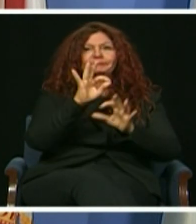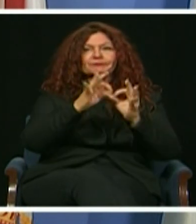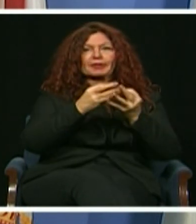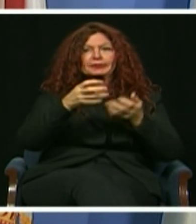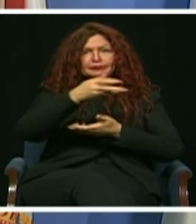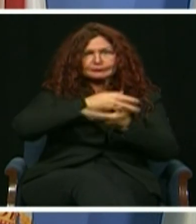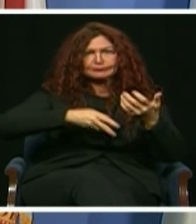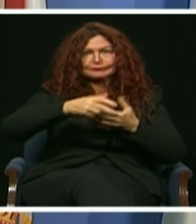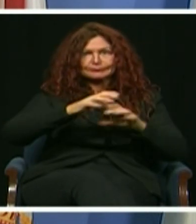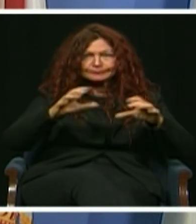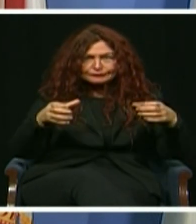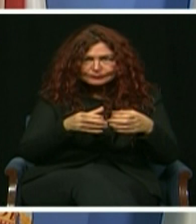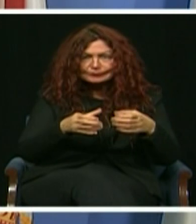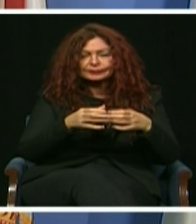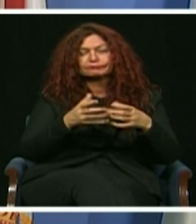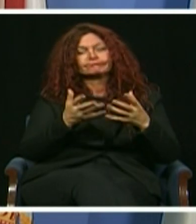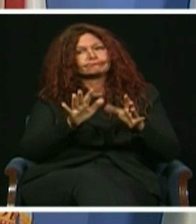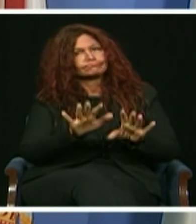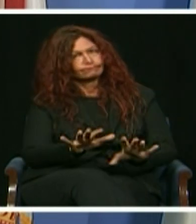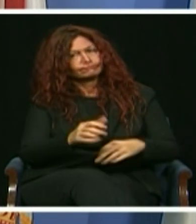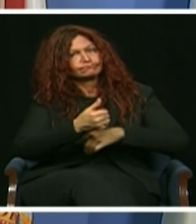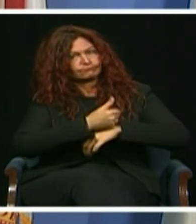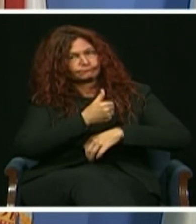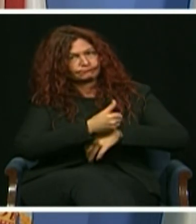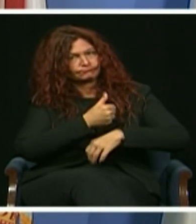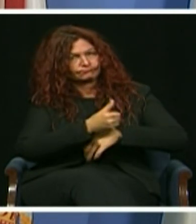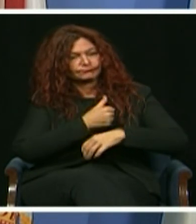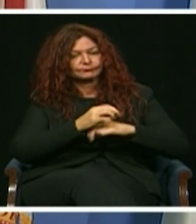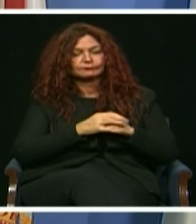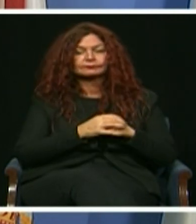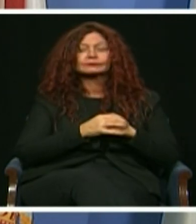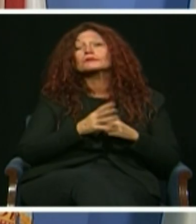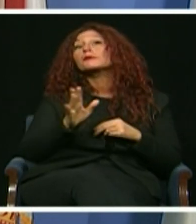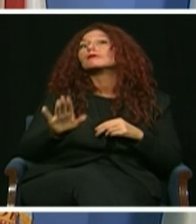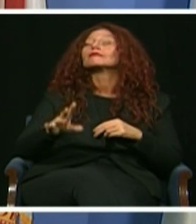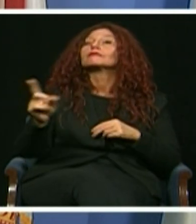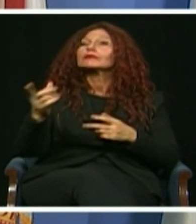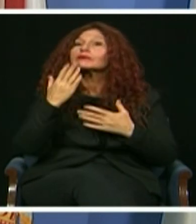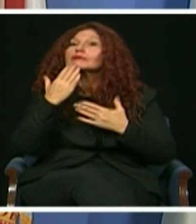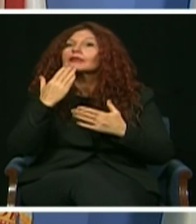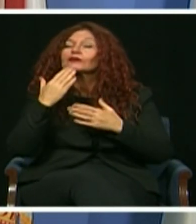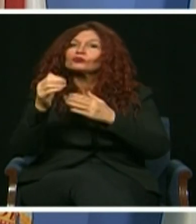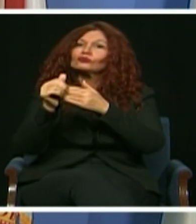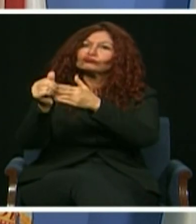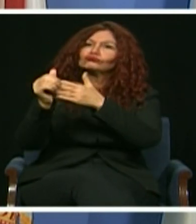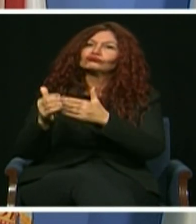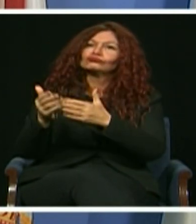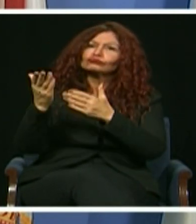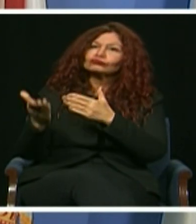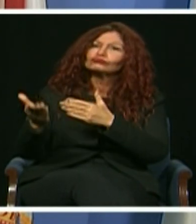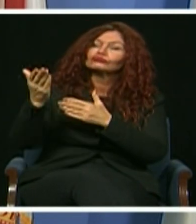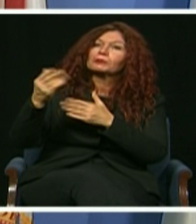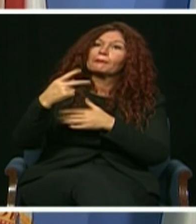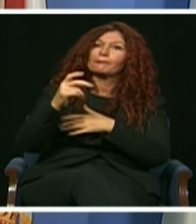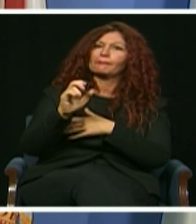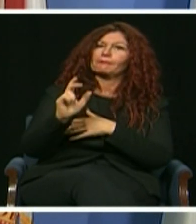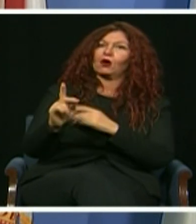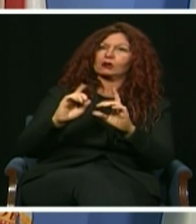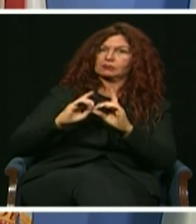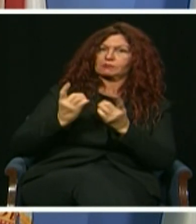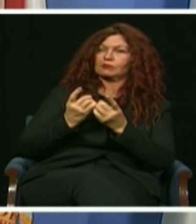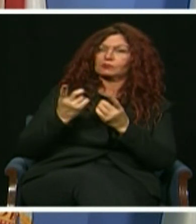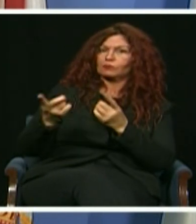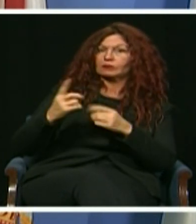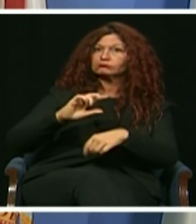reopen after the initial COVID-19 shutdown. And we have kept our facilities open for residents and visitors to safely spend time outdoors,